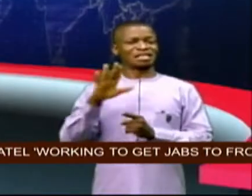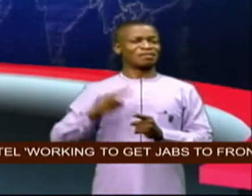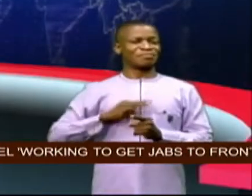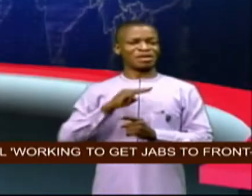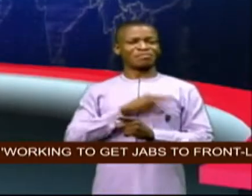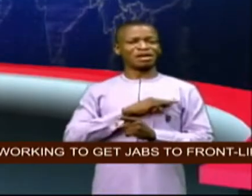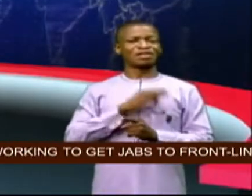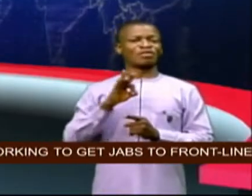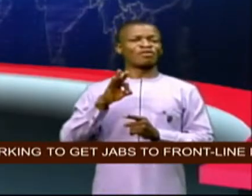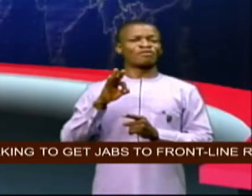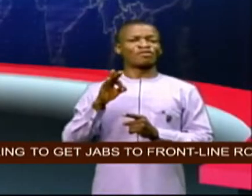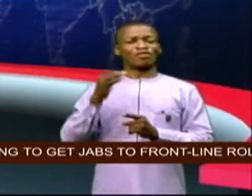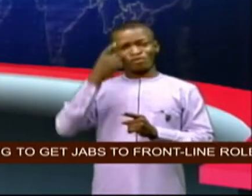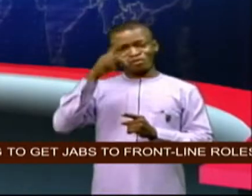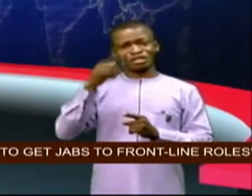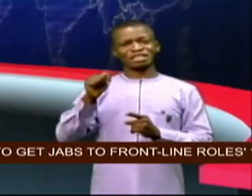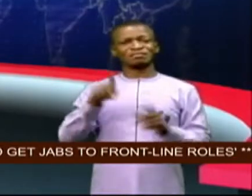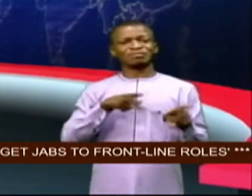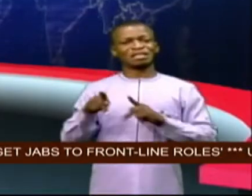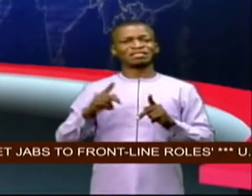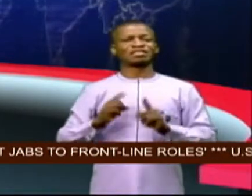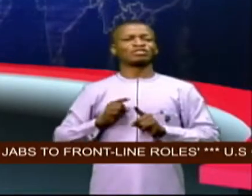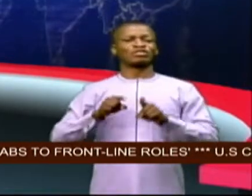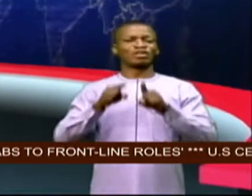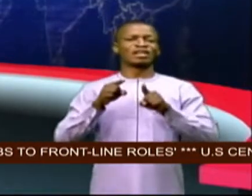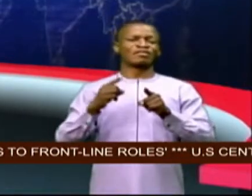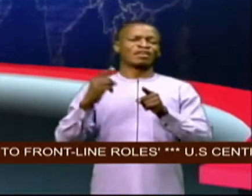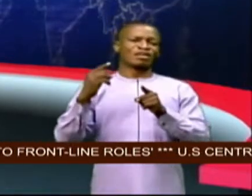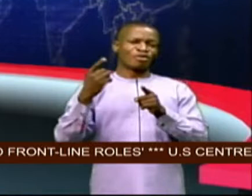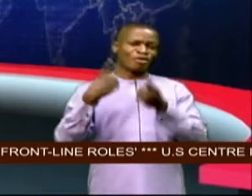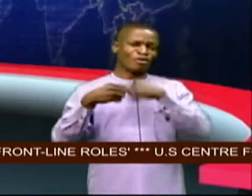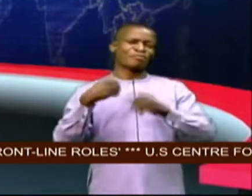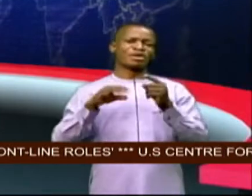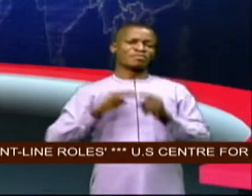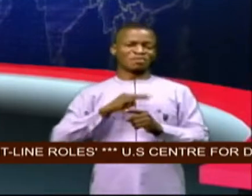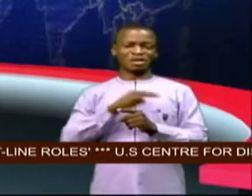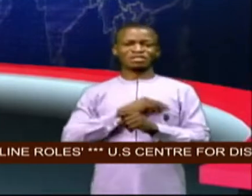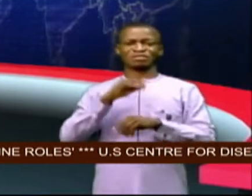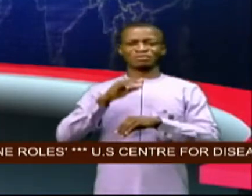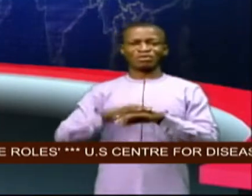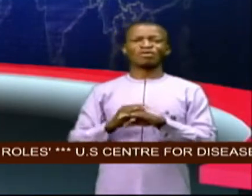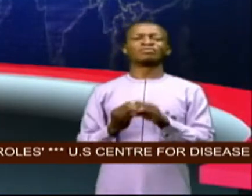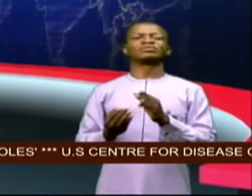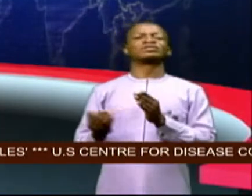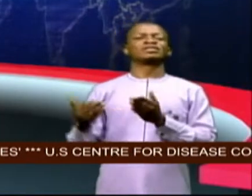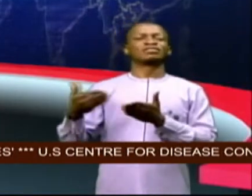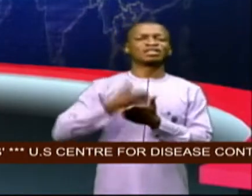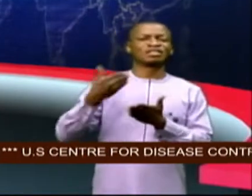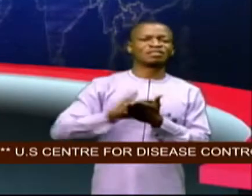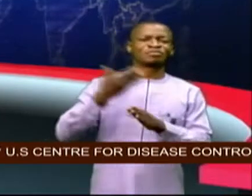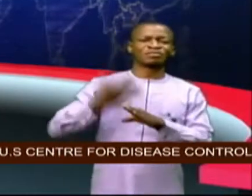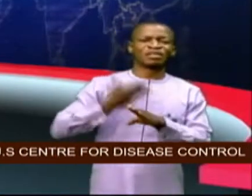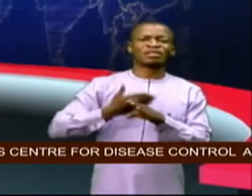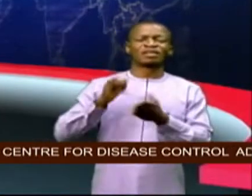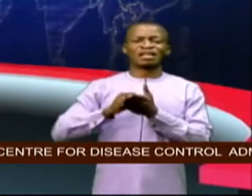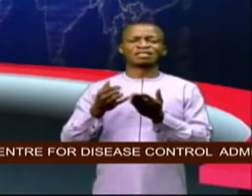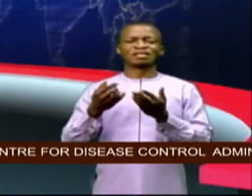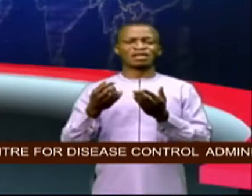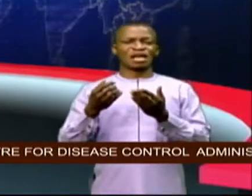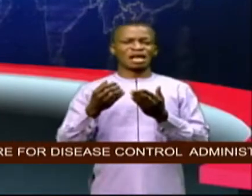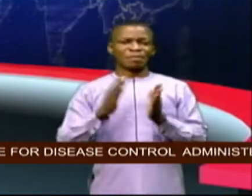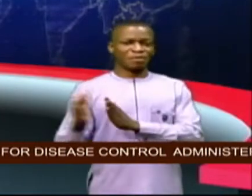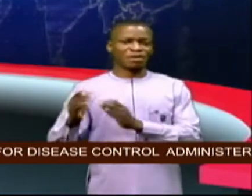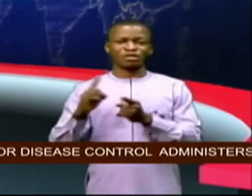of the party during the forthcoming membership re-registration and revalidation exercise sets to commence next week